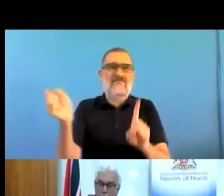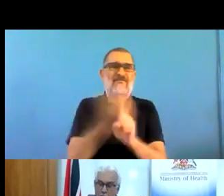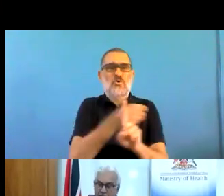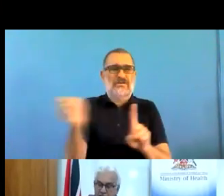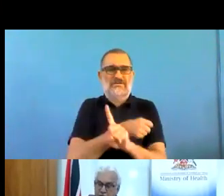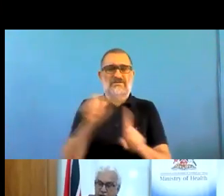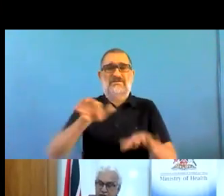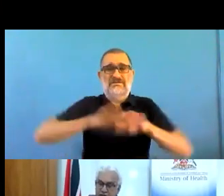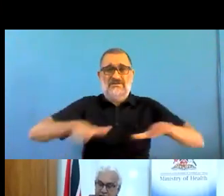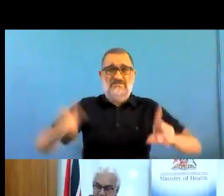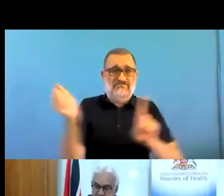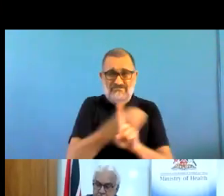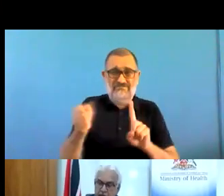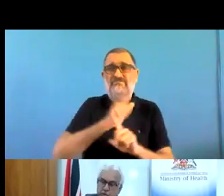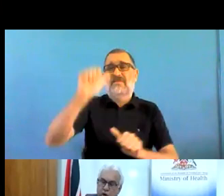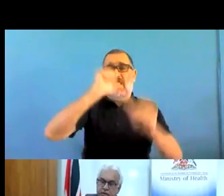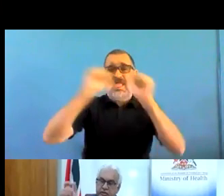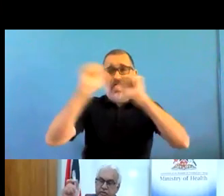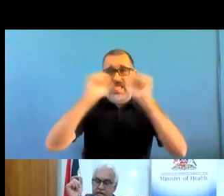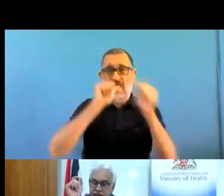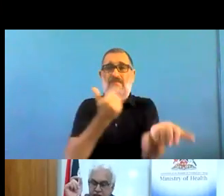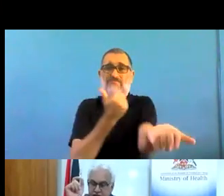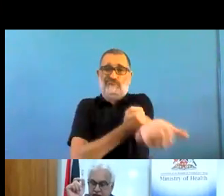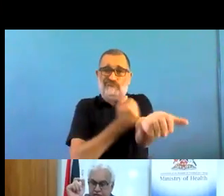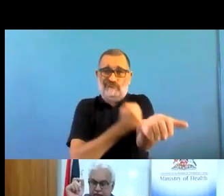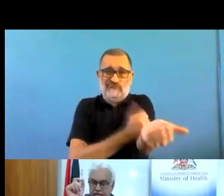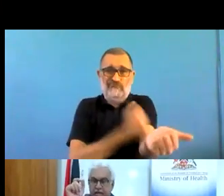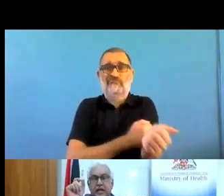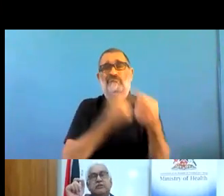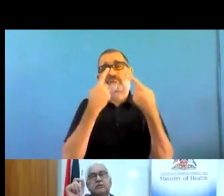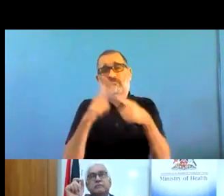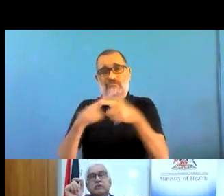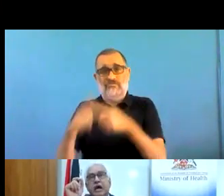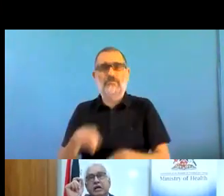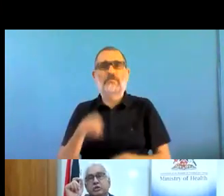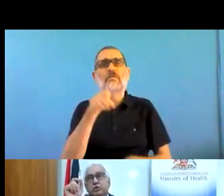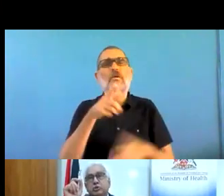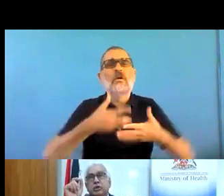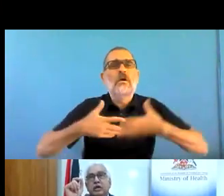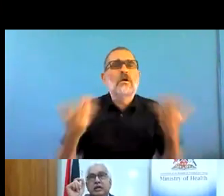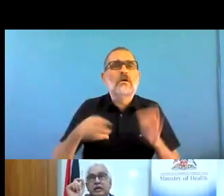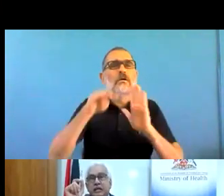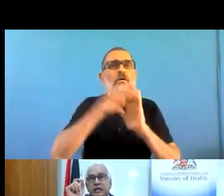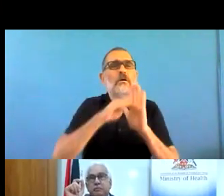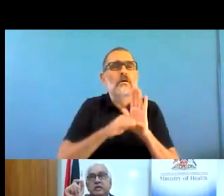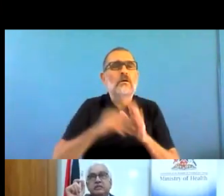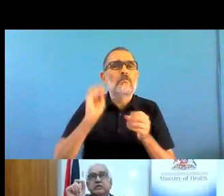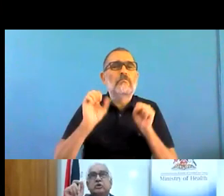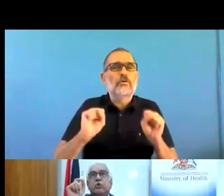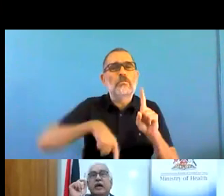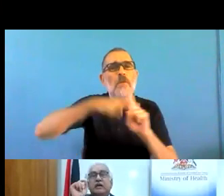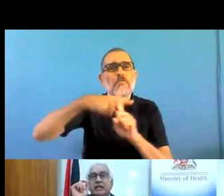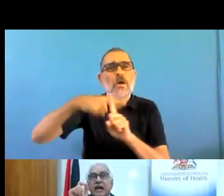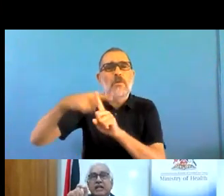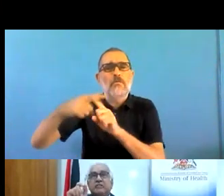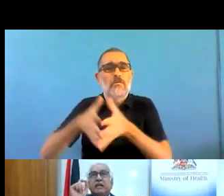What we have to recognize is, one, the need for mental health, and two, lead persons